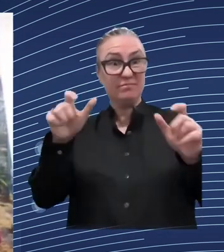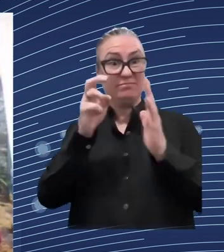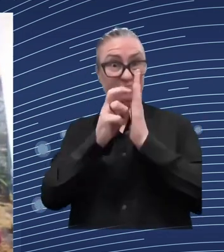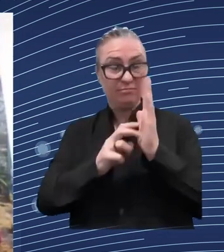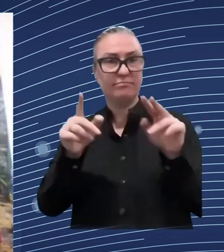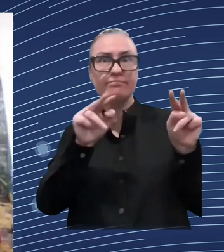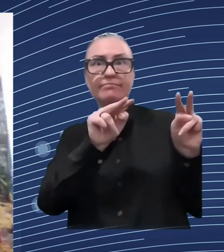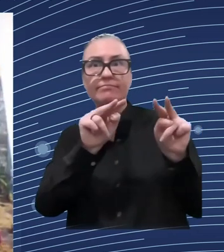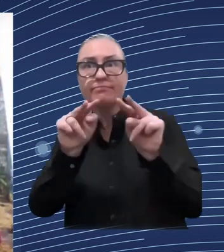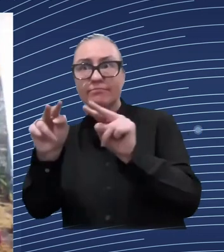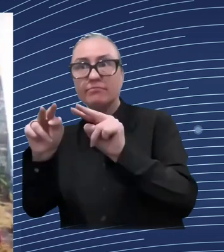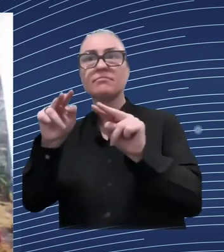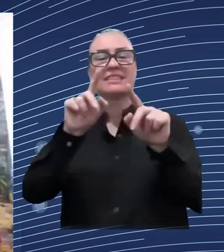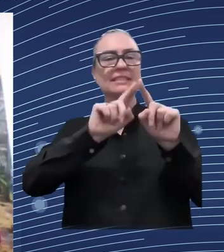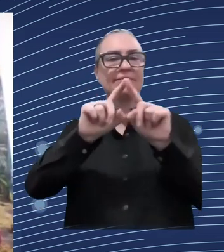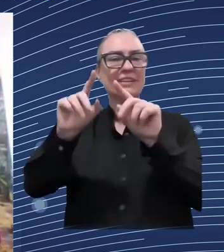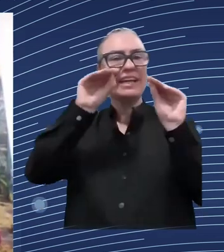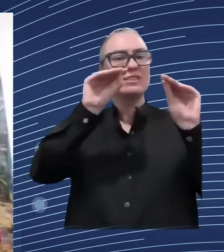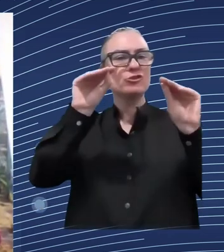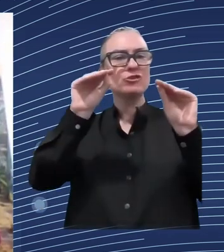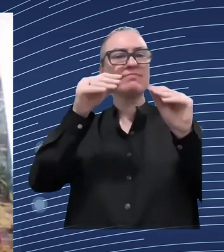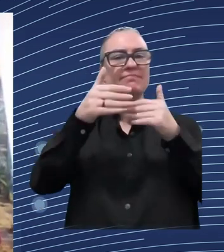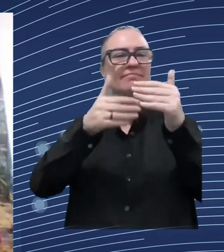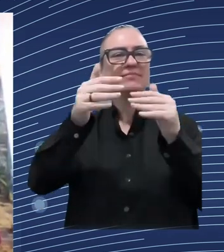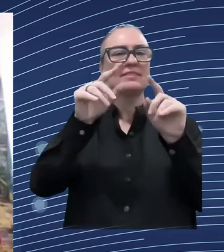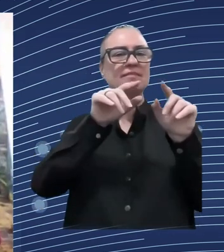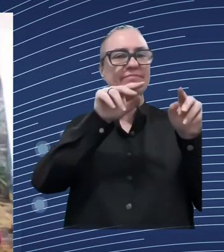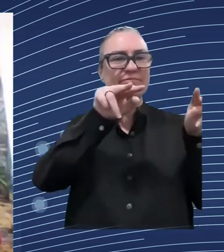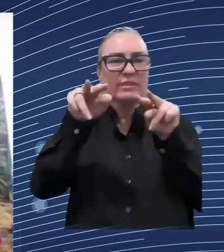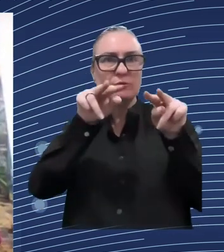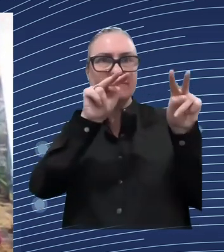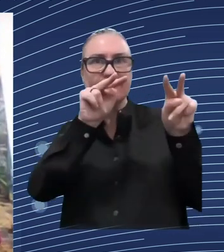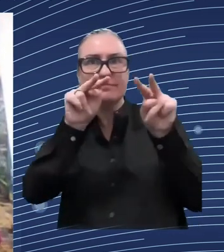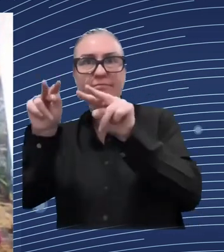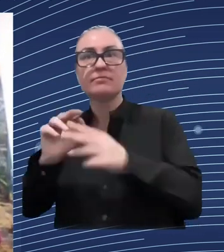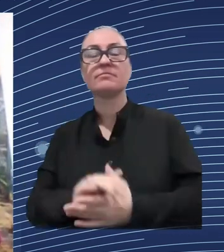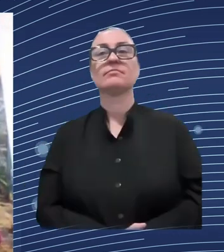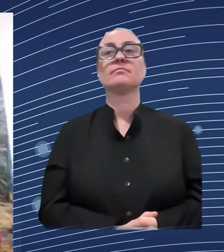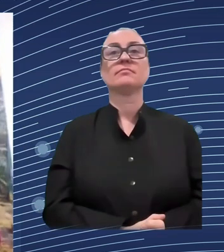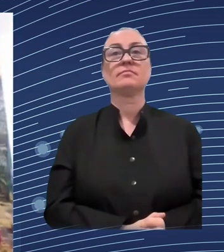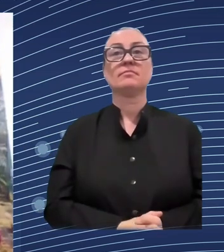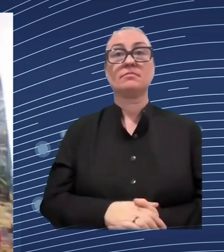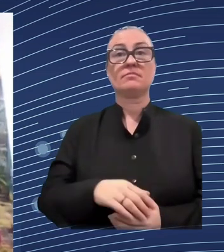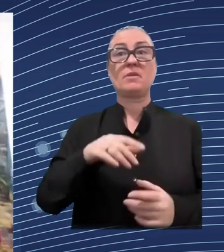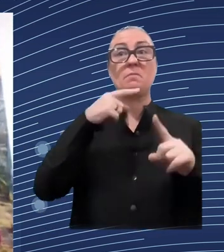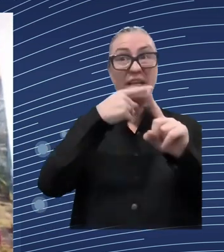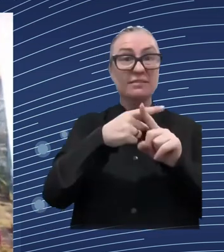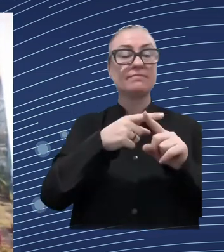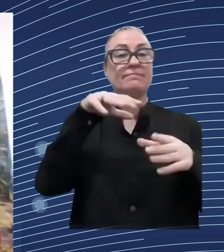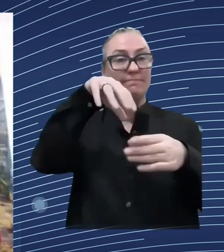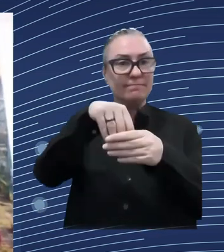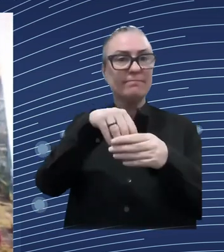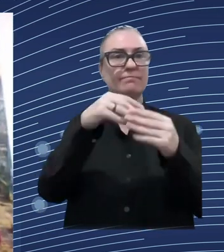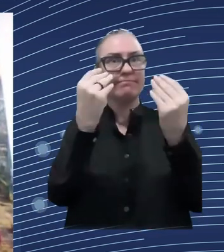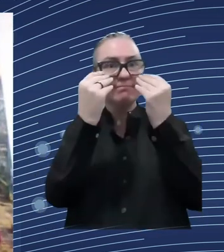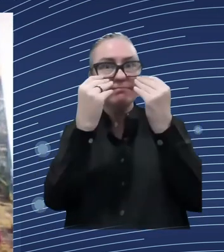approximately five million of them have lost their jobs uh unfortunately and